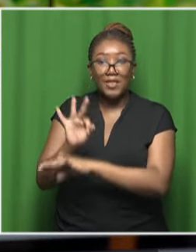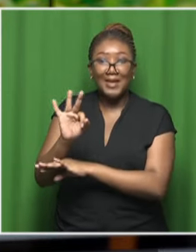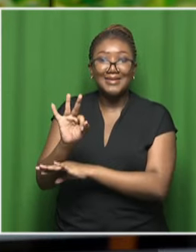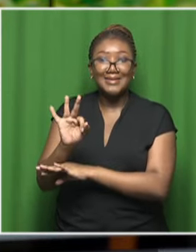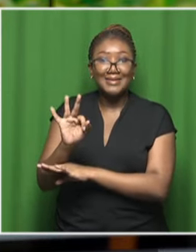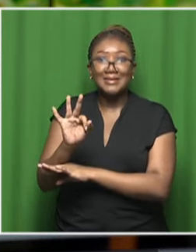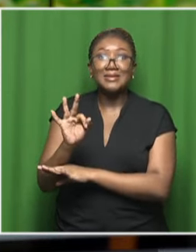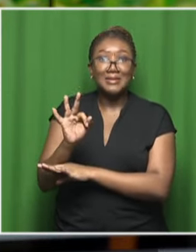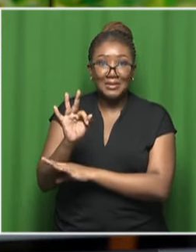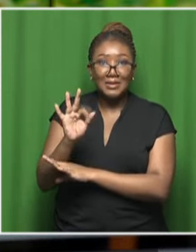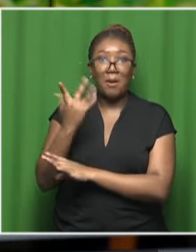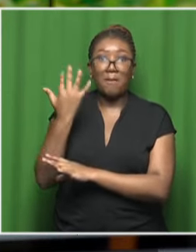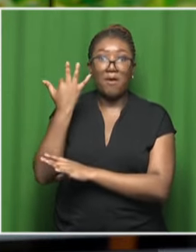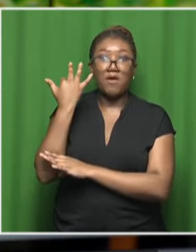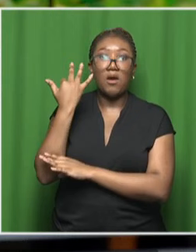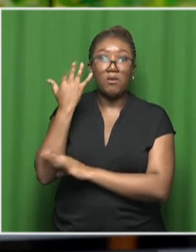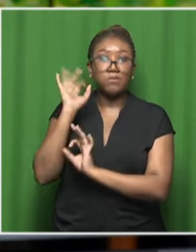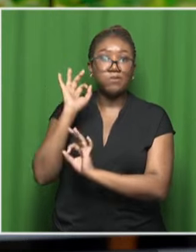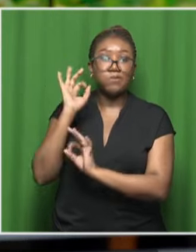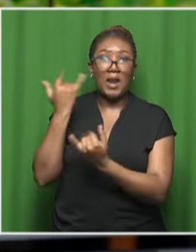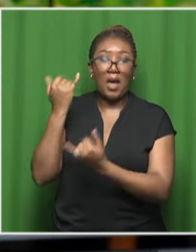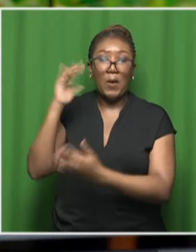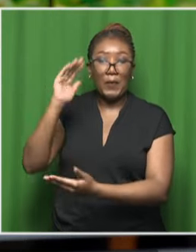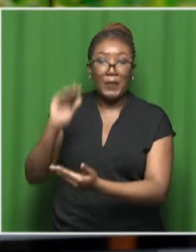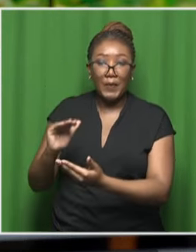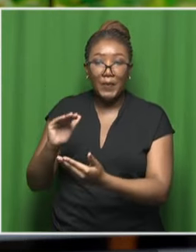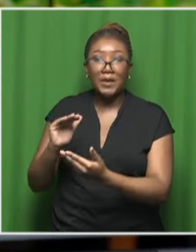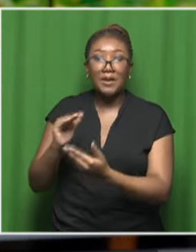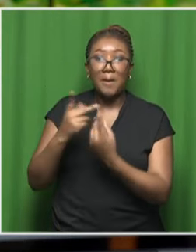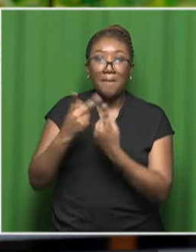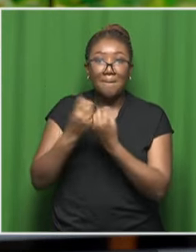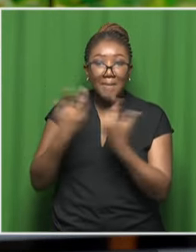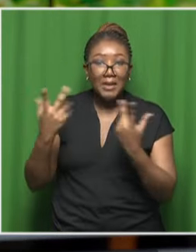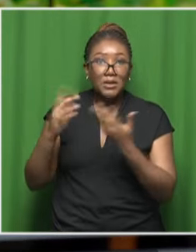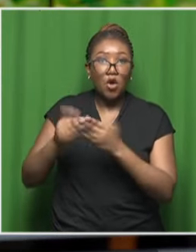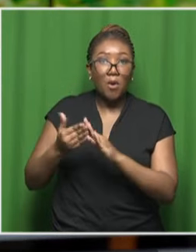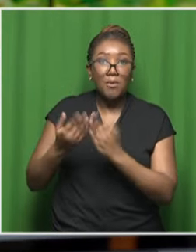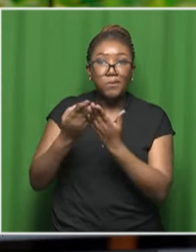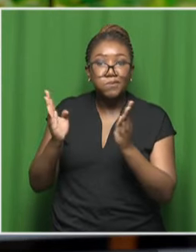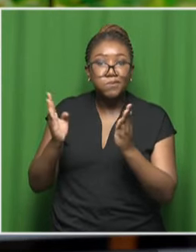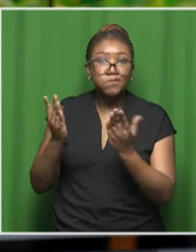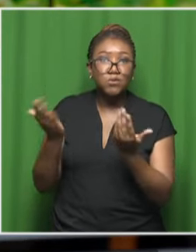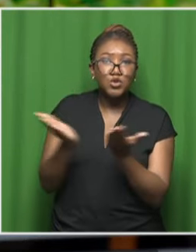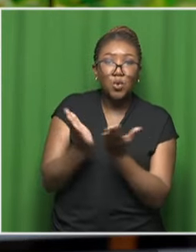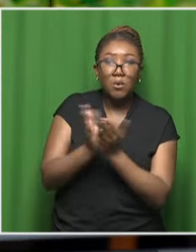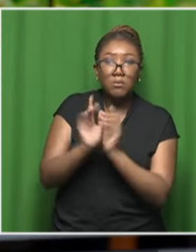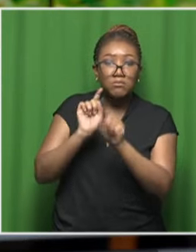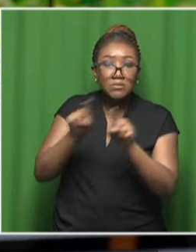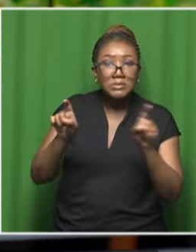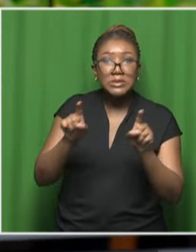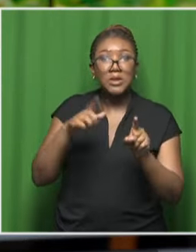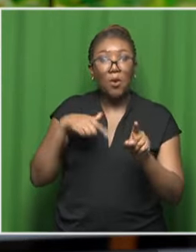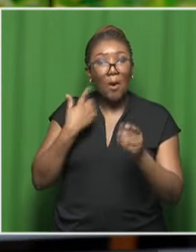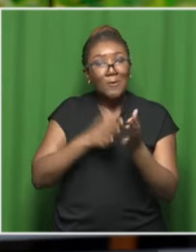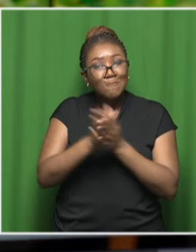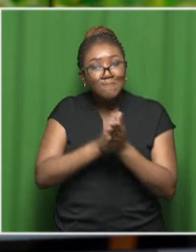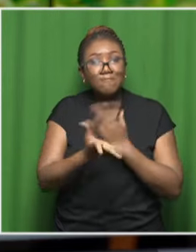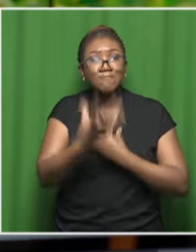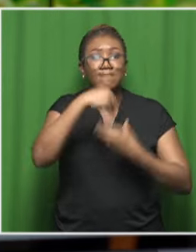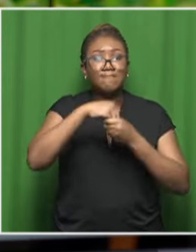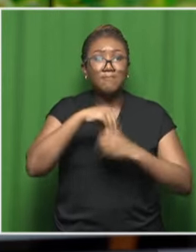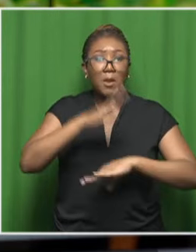those are important hubs, especially outside of our metros. There's many communities and schools that are crying out for interaction